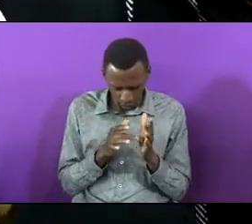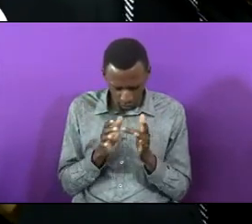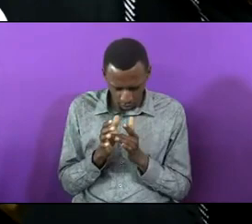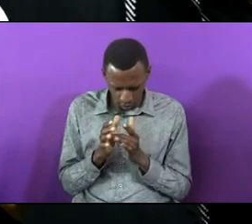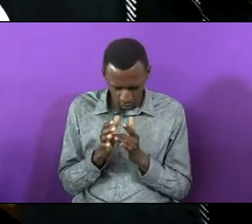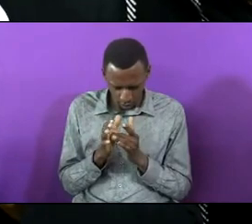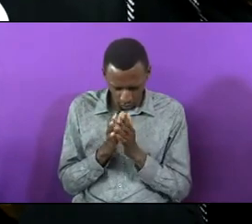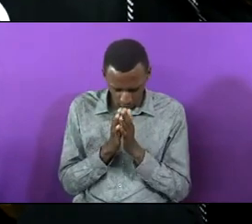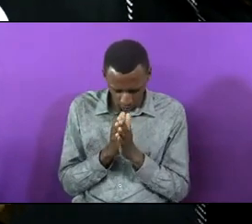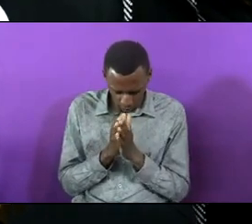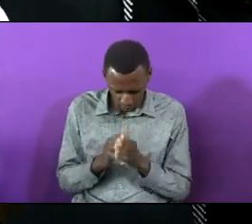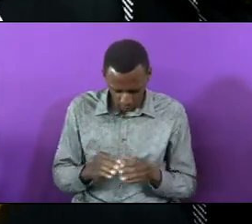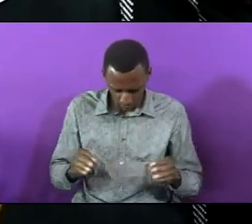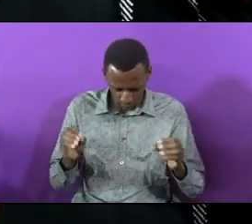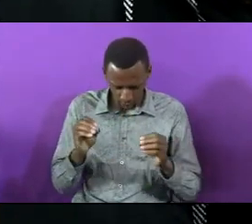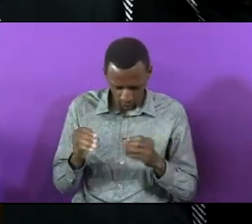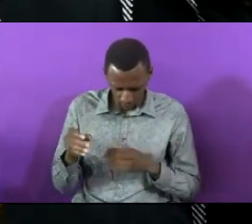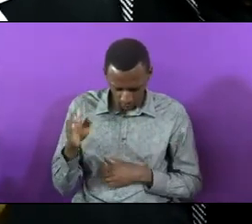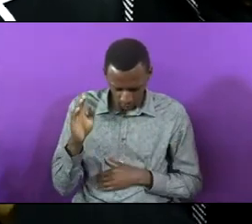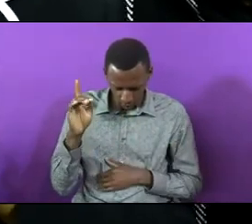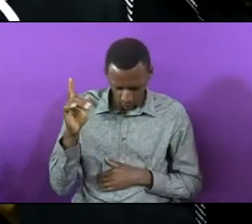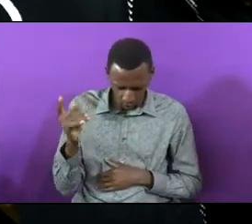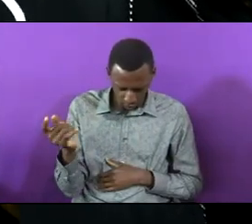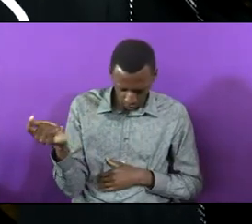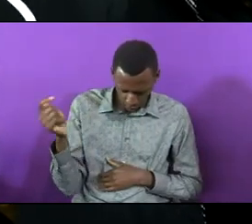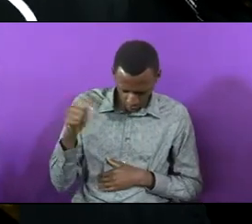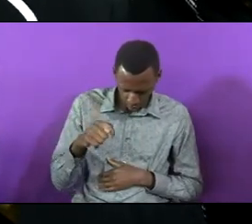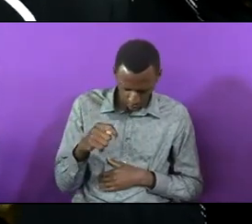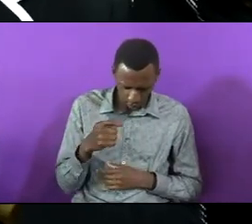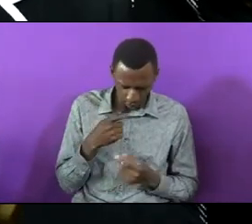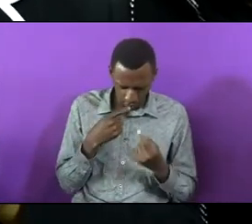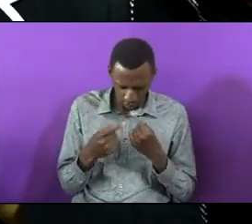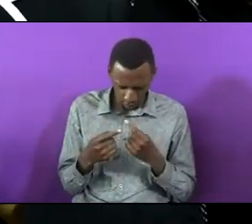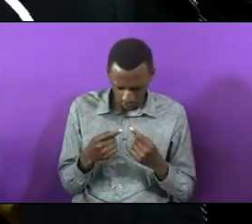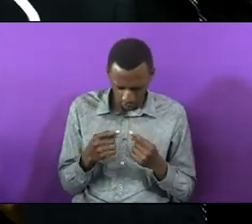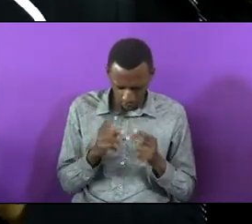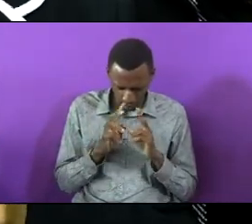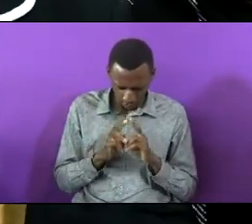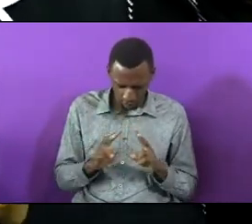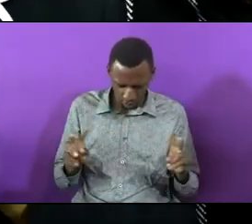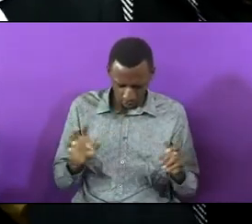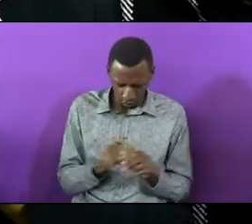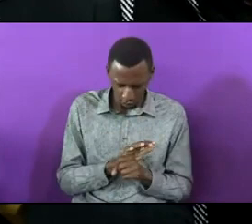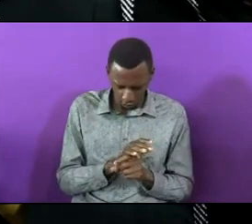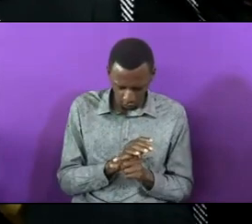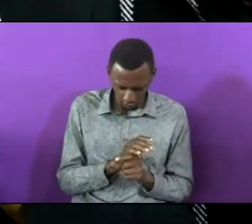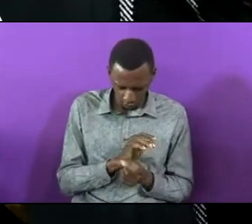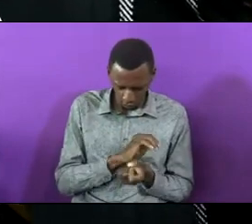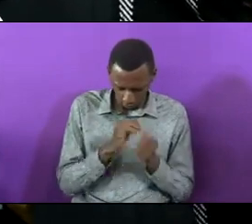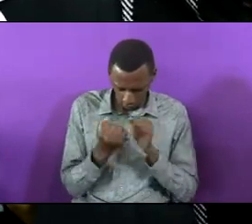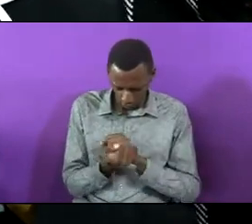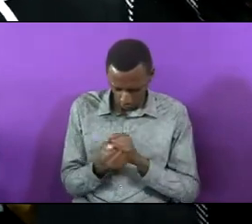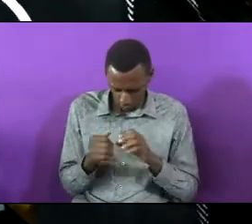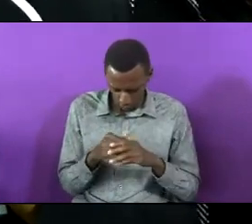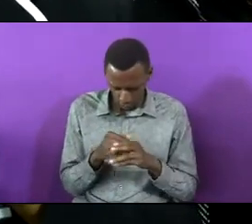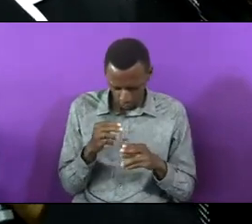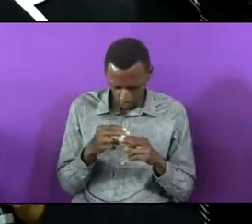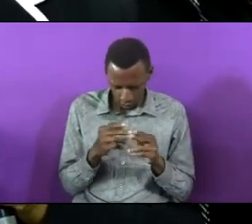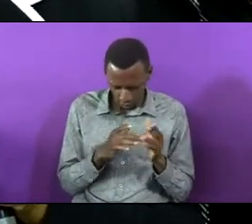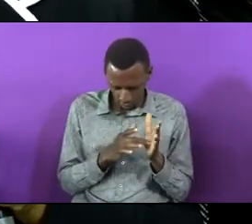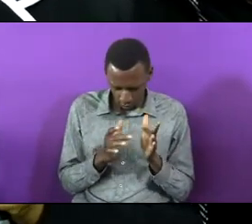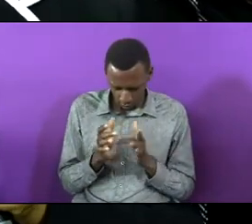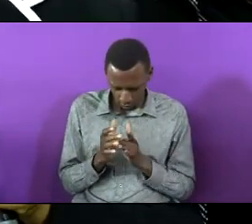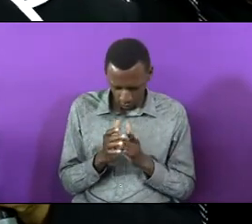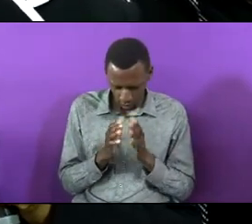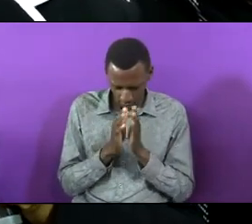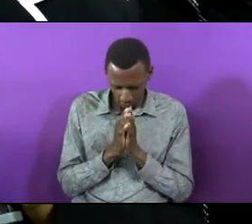Jehovah that you come in and speak a peaceful transition in Jesus name and we pray that with